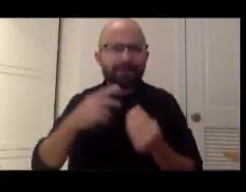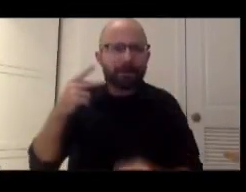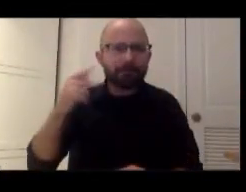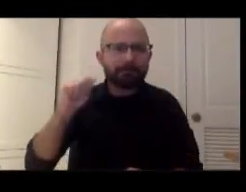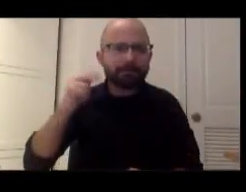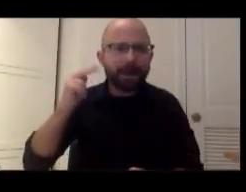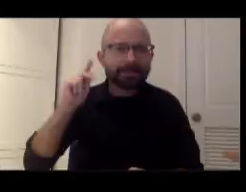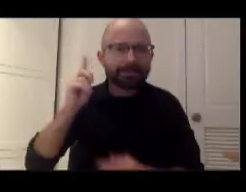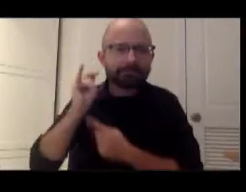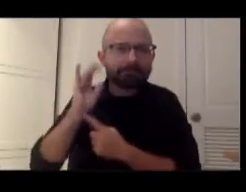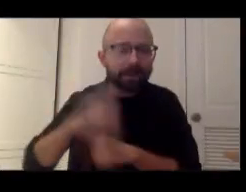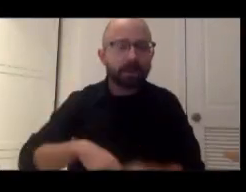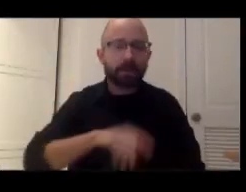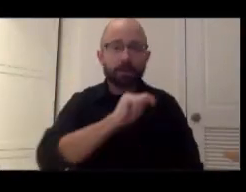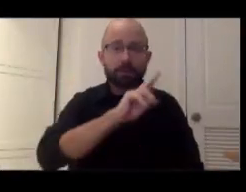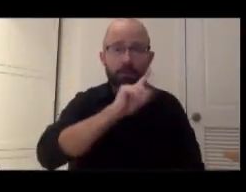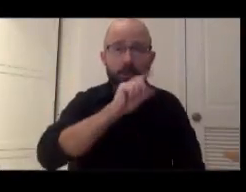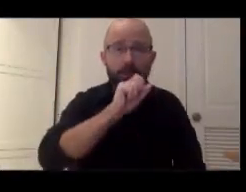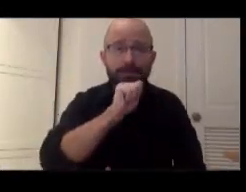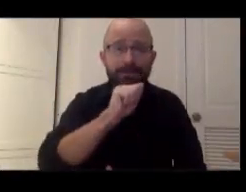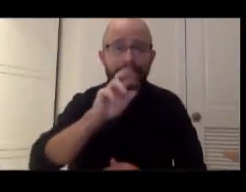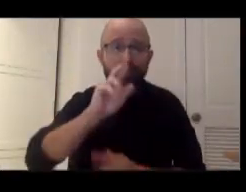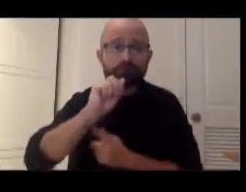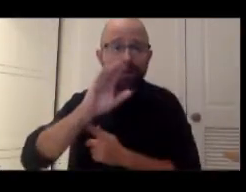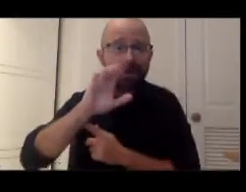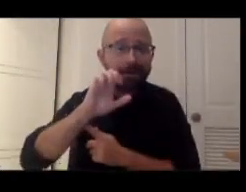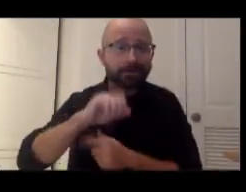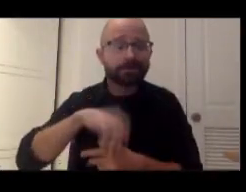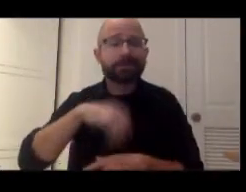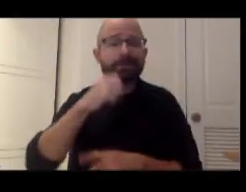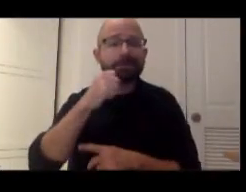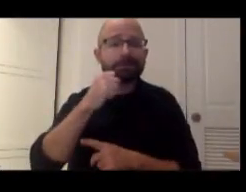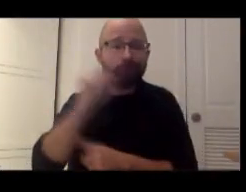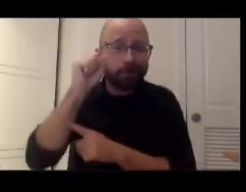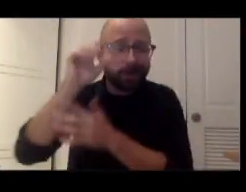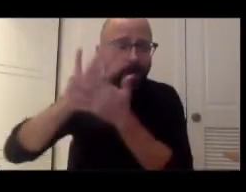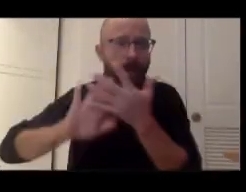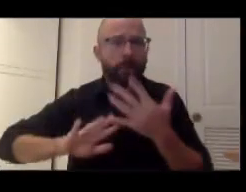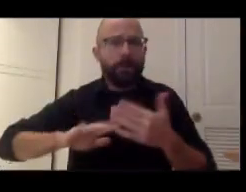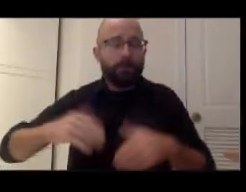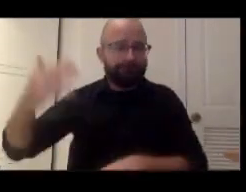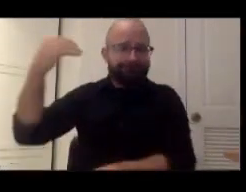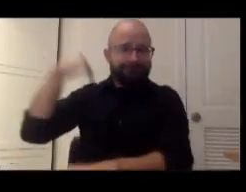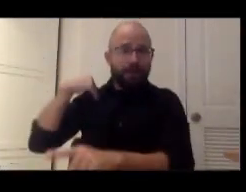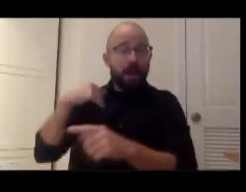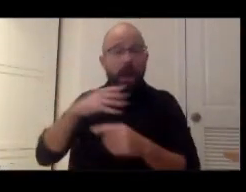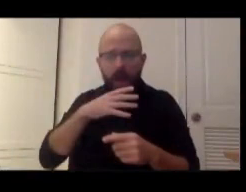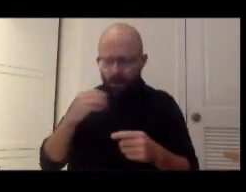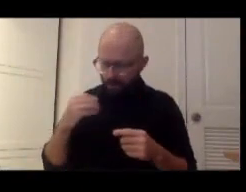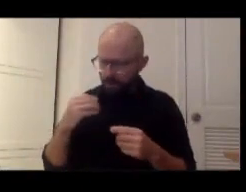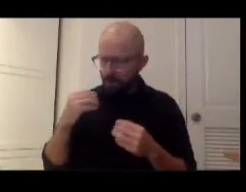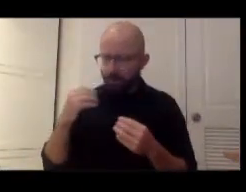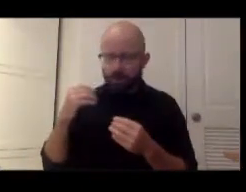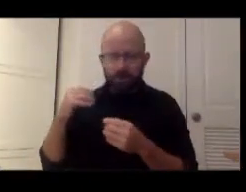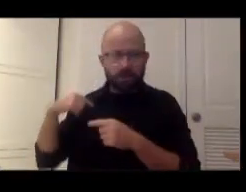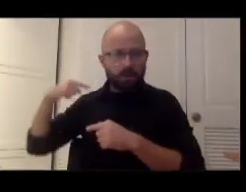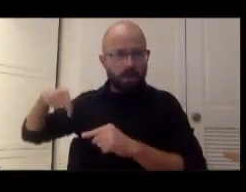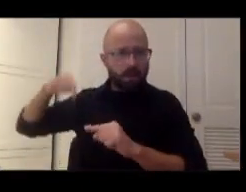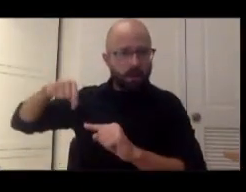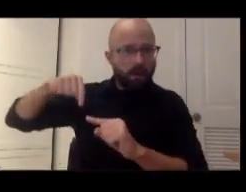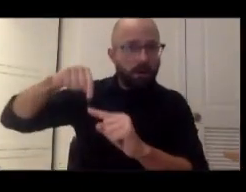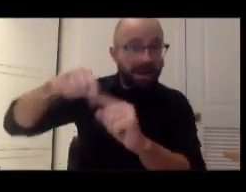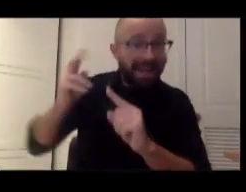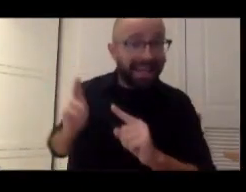Massacre, Red Summer of 1919. And so to think back on that, I think, and to connect the dots for people is, I think, very important